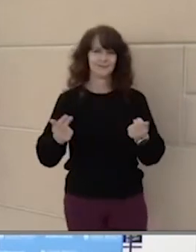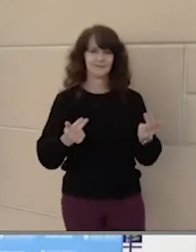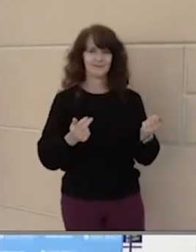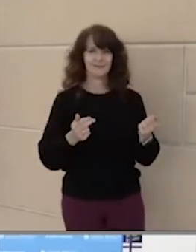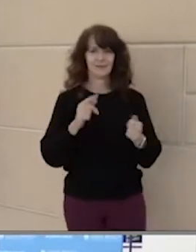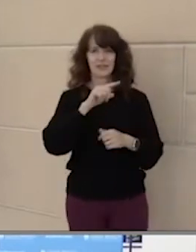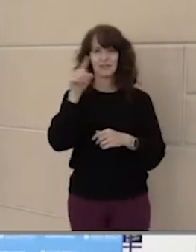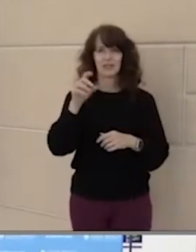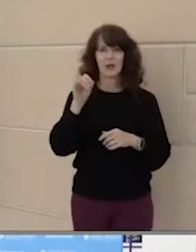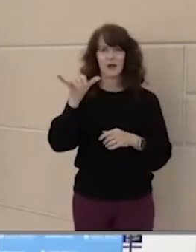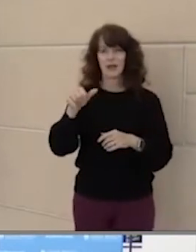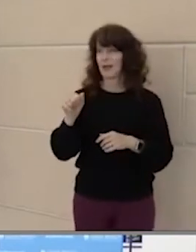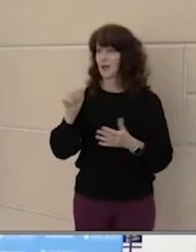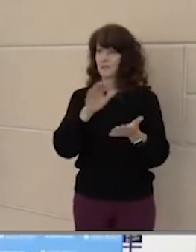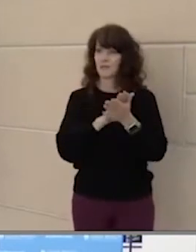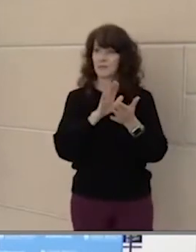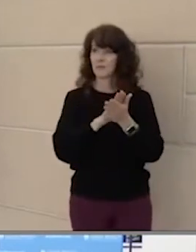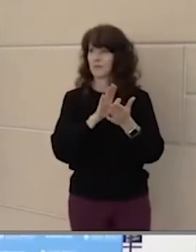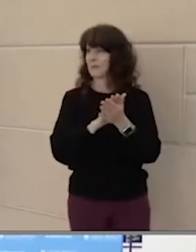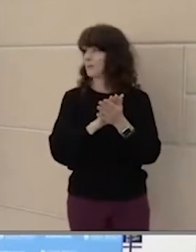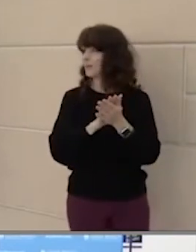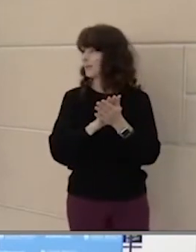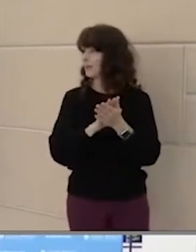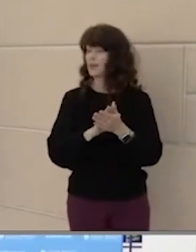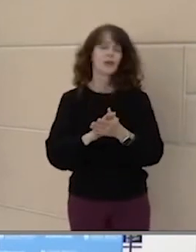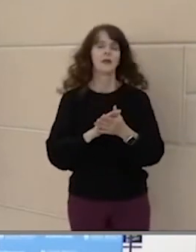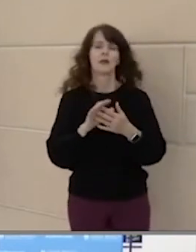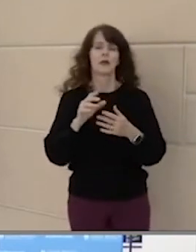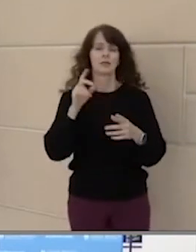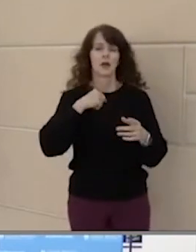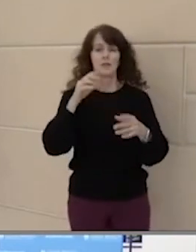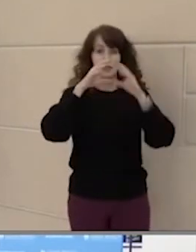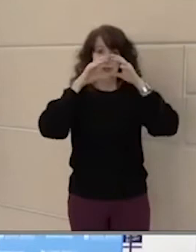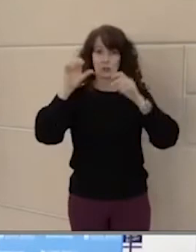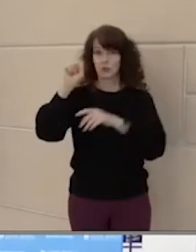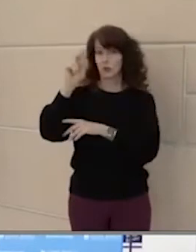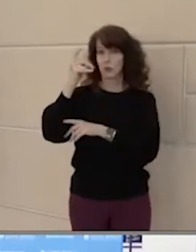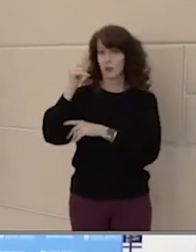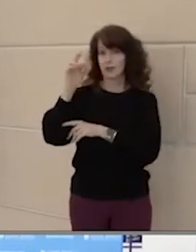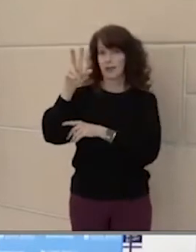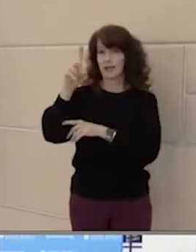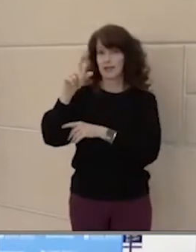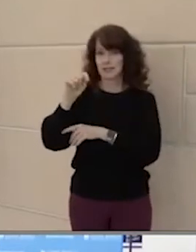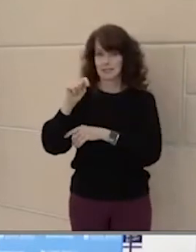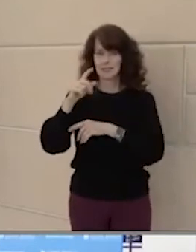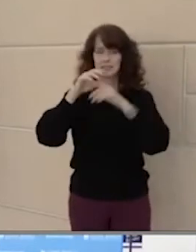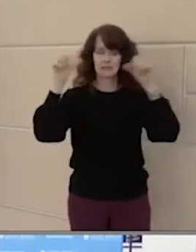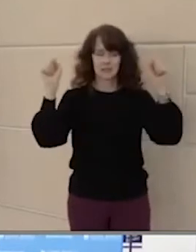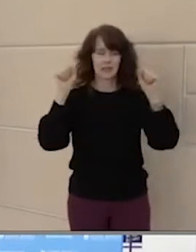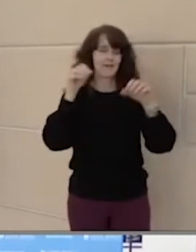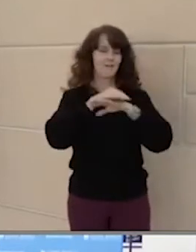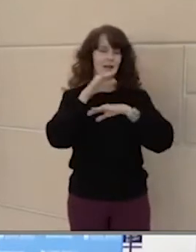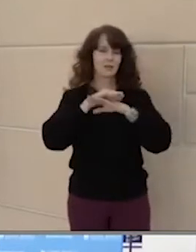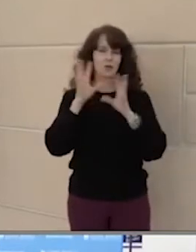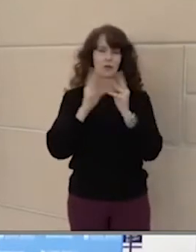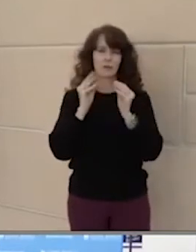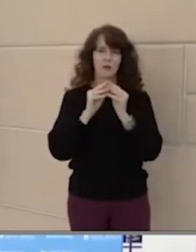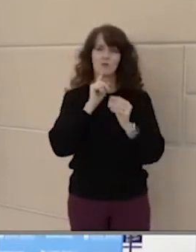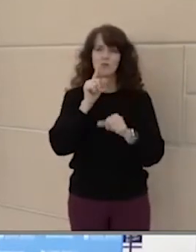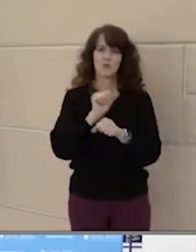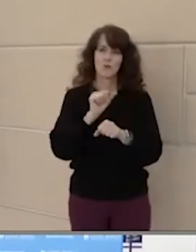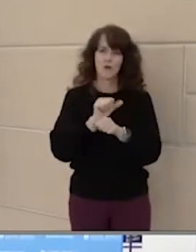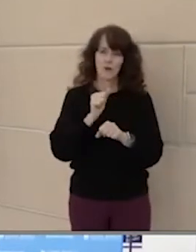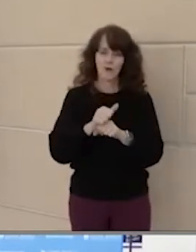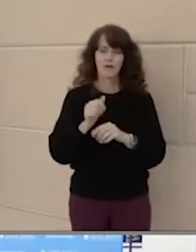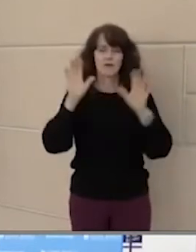Zoya, I also want to acknowledge that Zoya has been on the superintendent student advisory committee this year and has worked really hard to